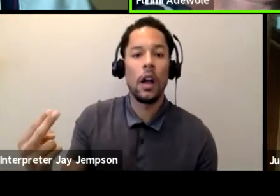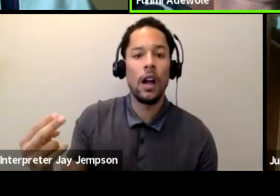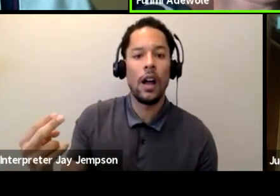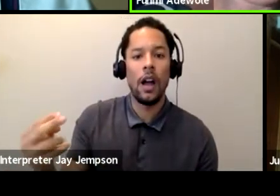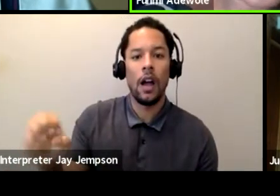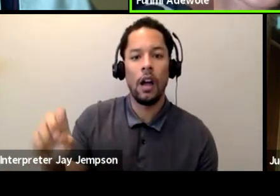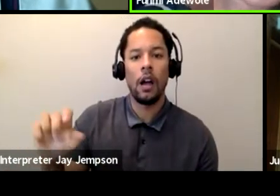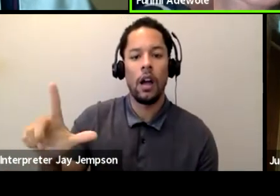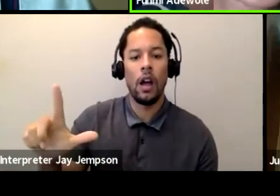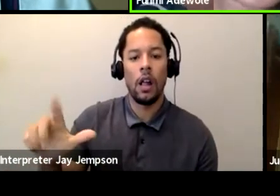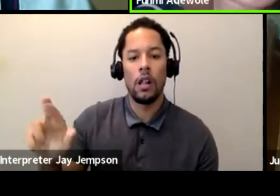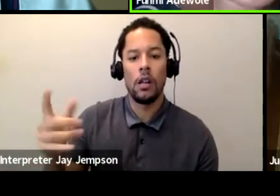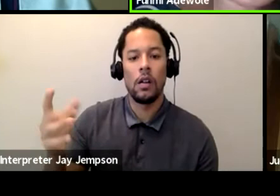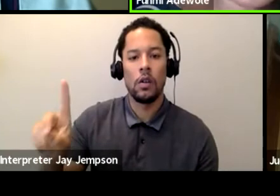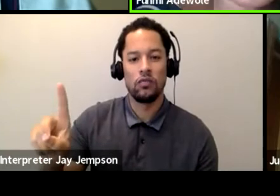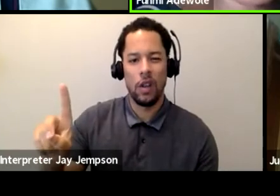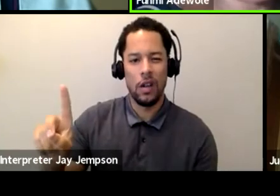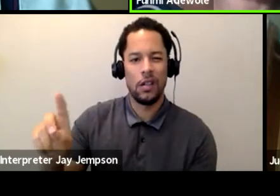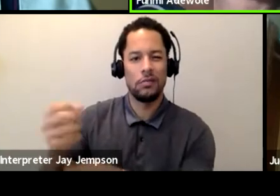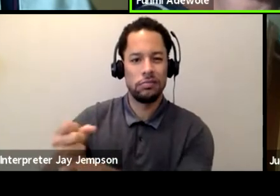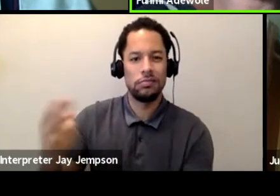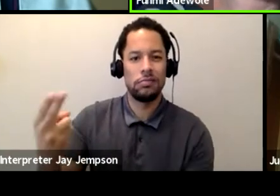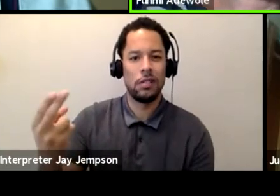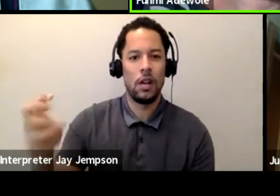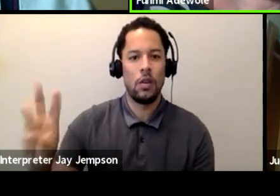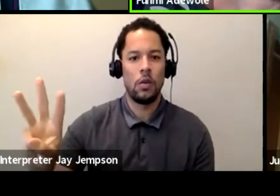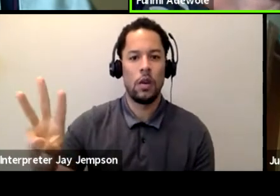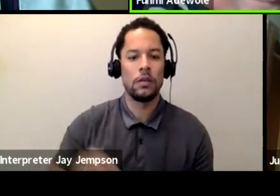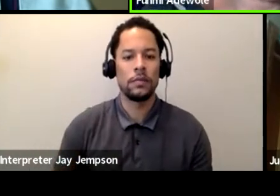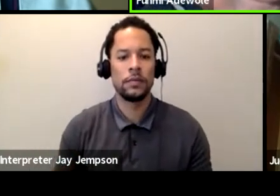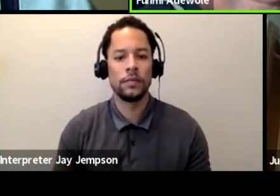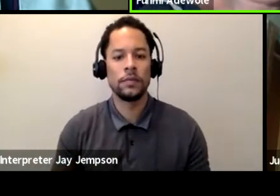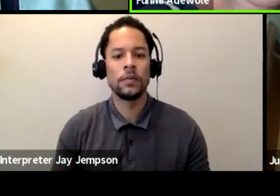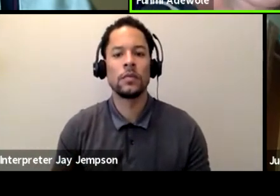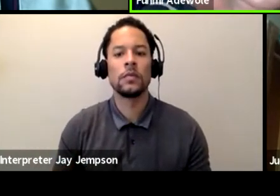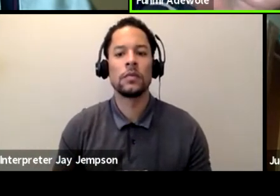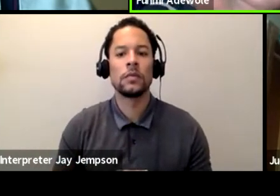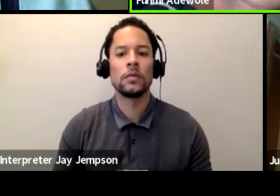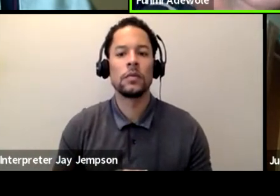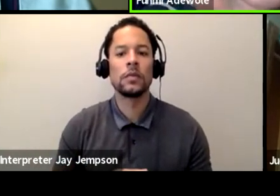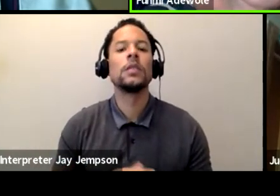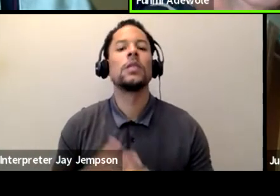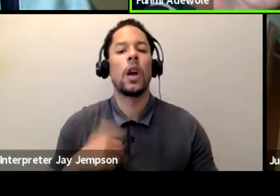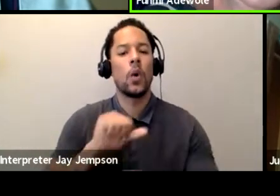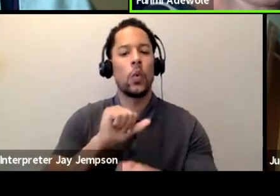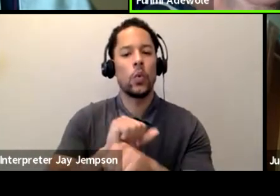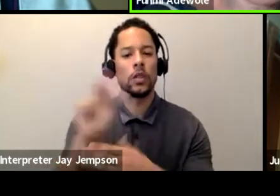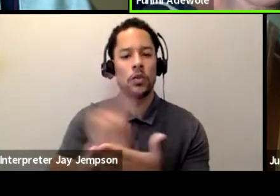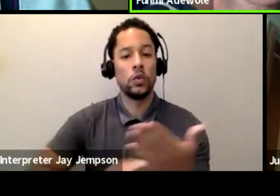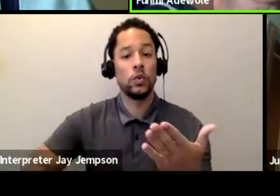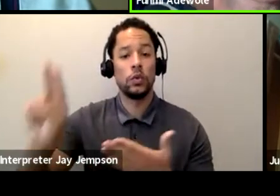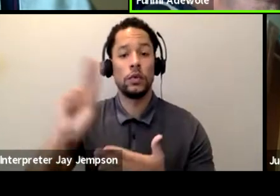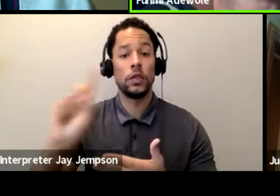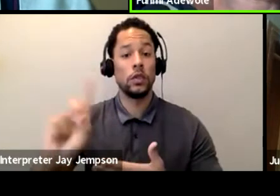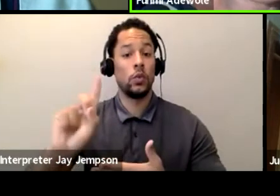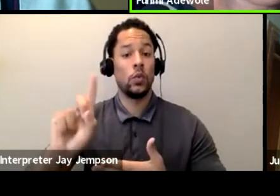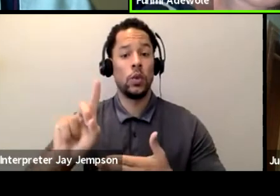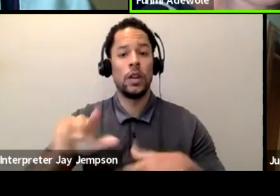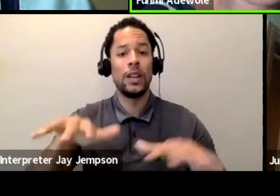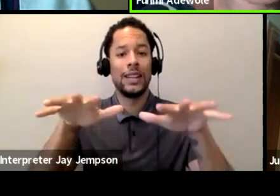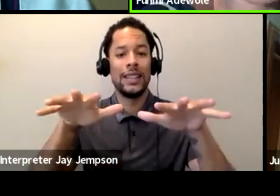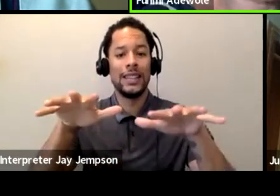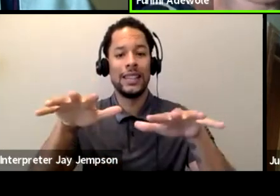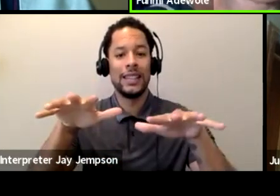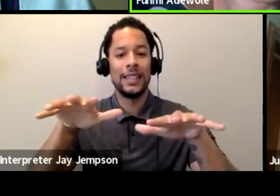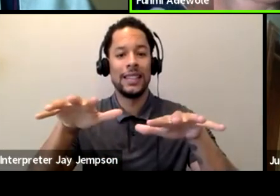I'm a senior lecturer in dance at a university in England called Demontford University. And besides teaching